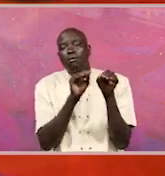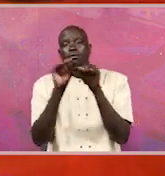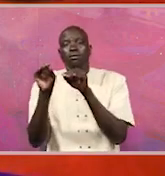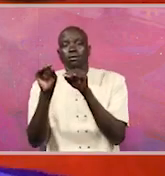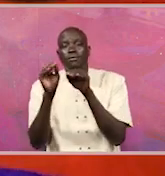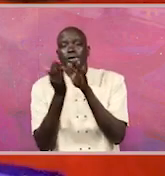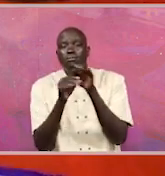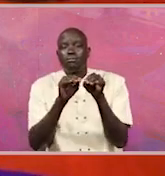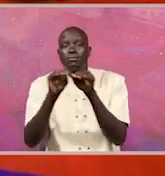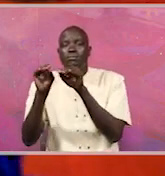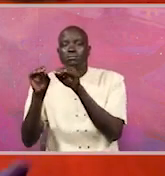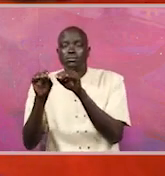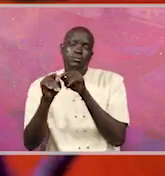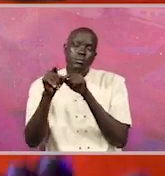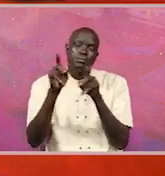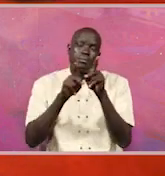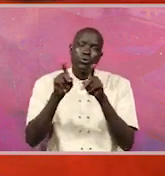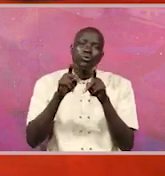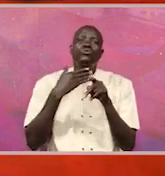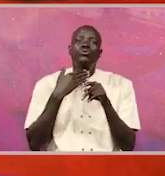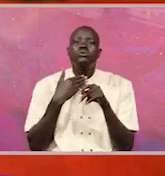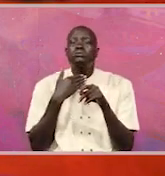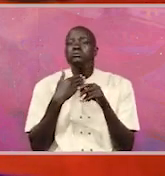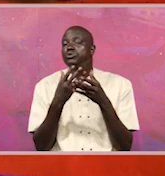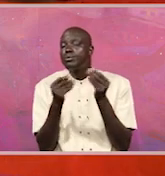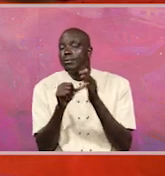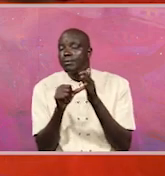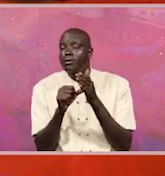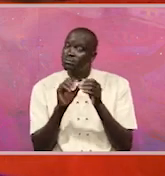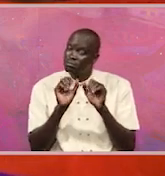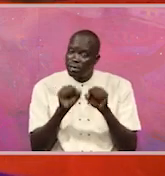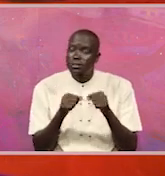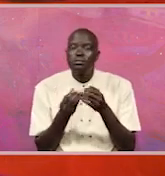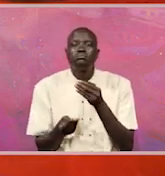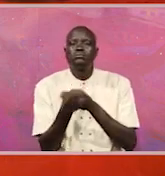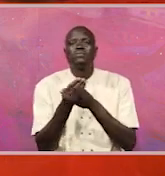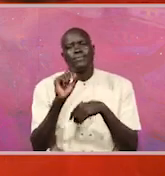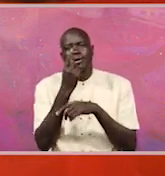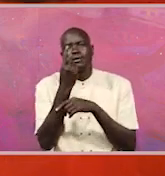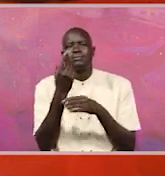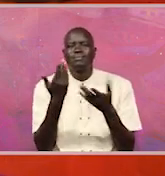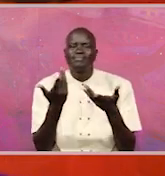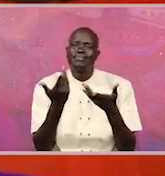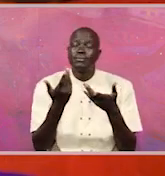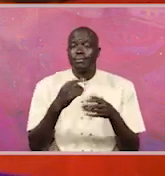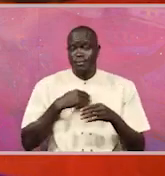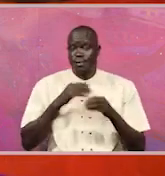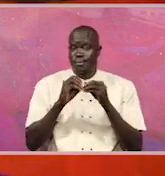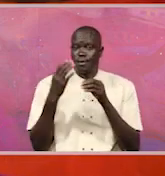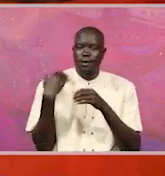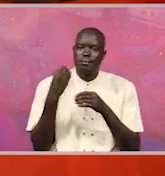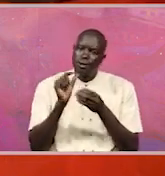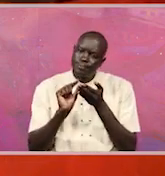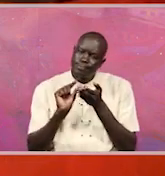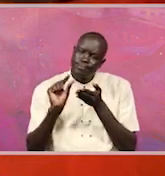us to handle it, pay us the sum of money and then we handle it for you. This guy gives them the money,